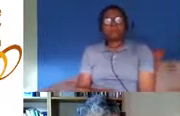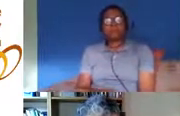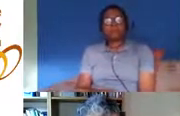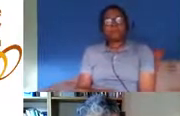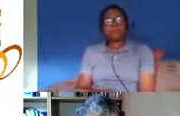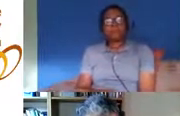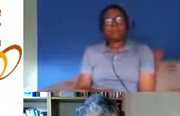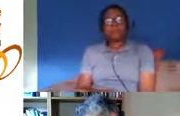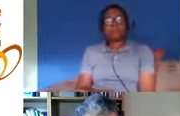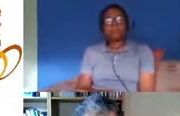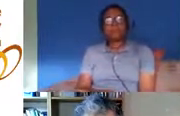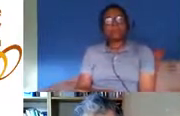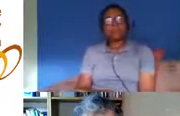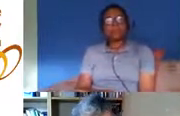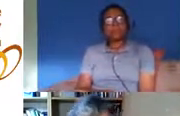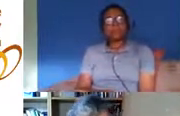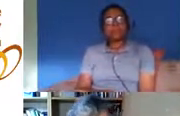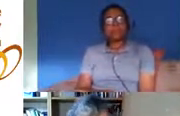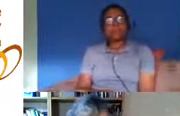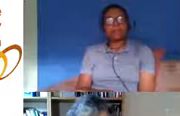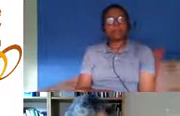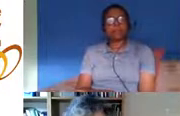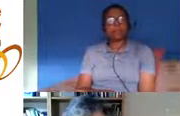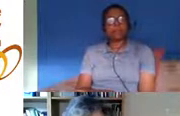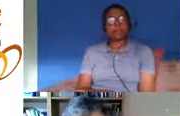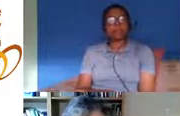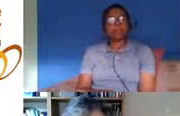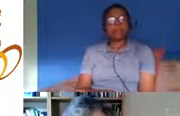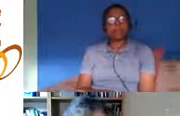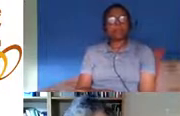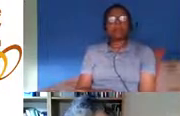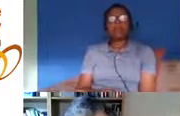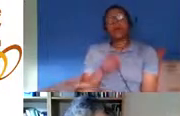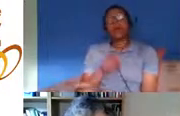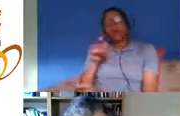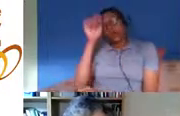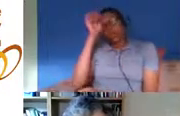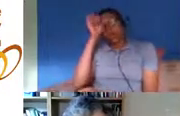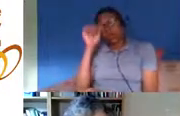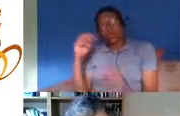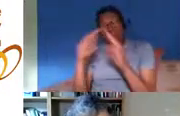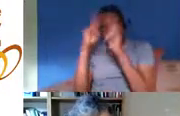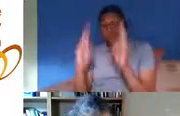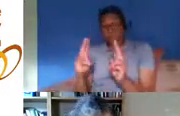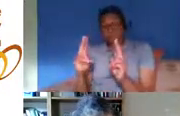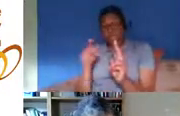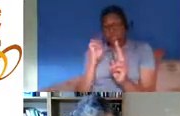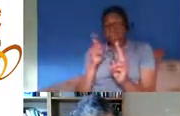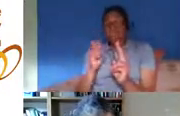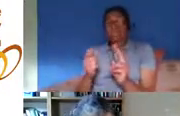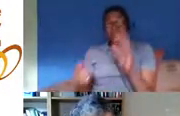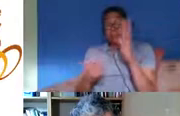i'm sure many of you will know that uh housing plays a really key part on people's experience of health and care